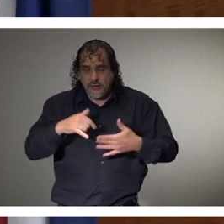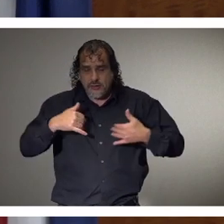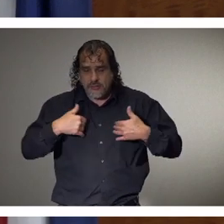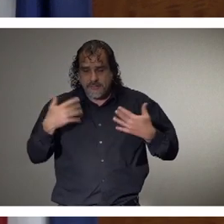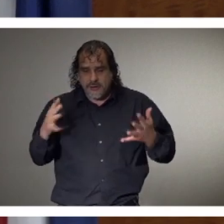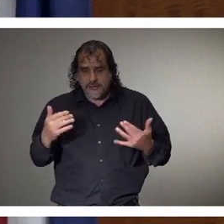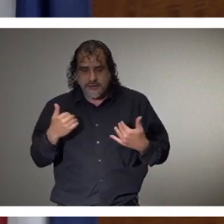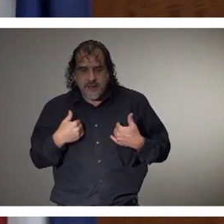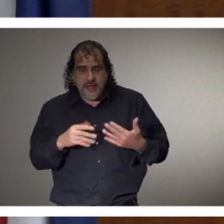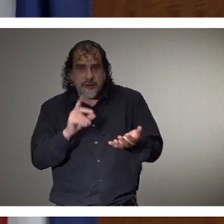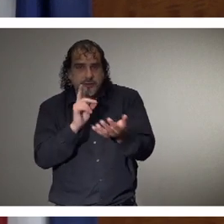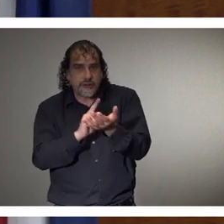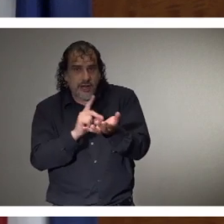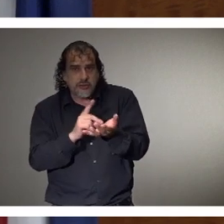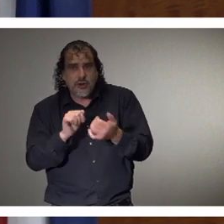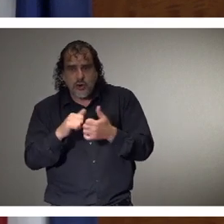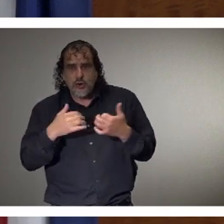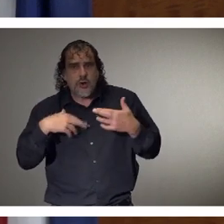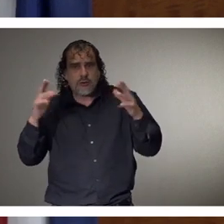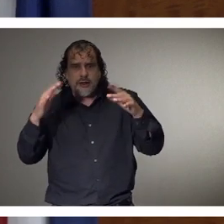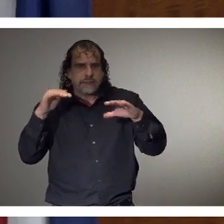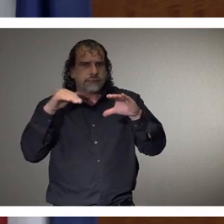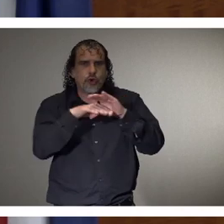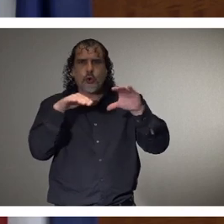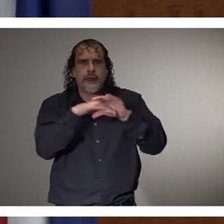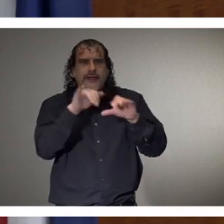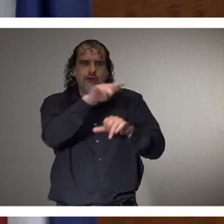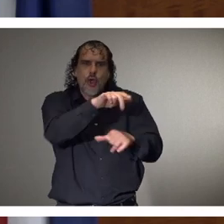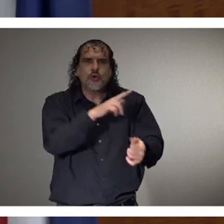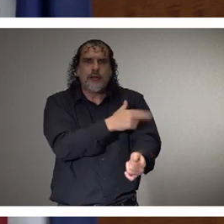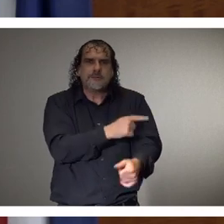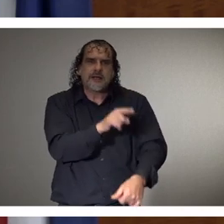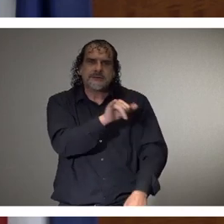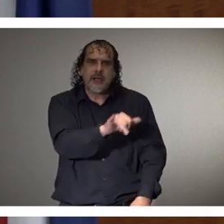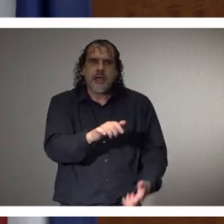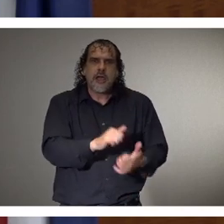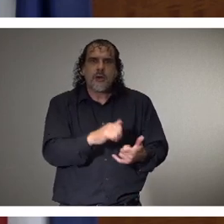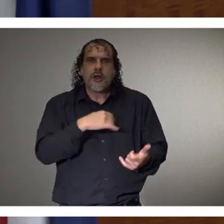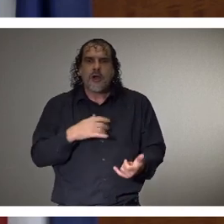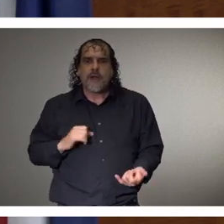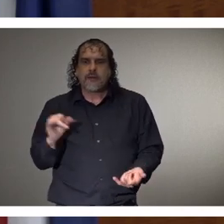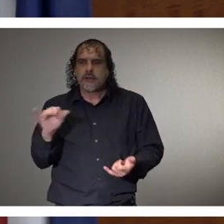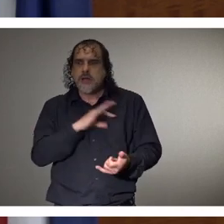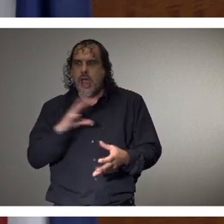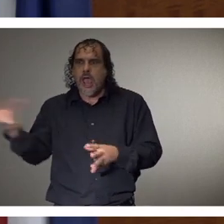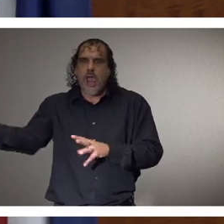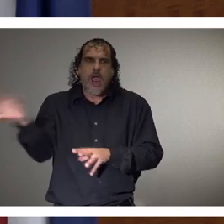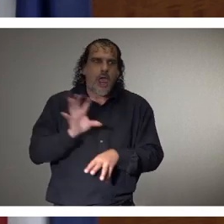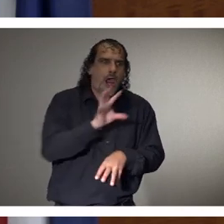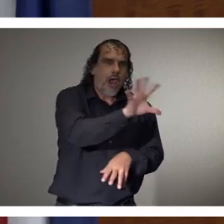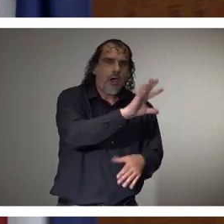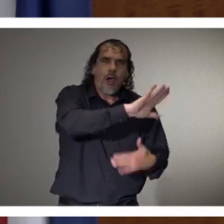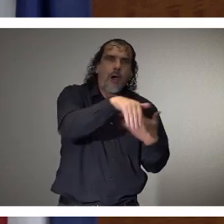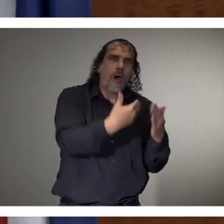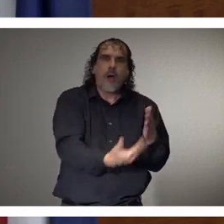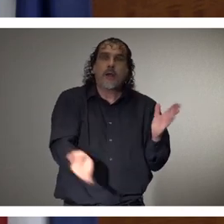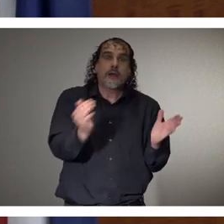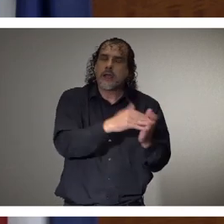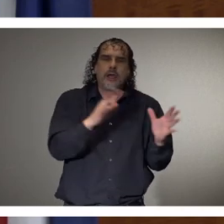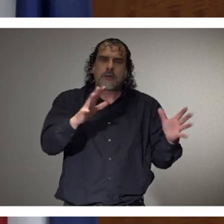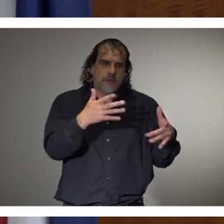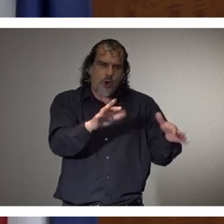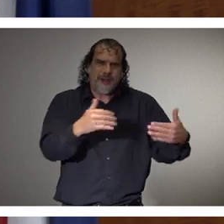workers that are used to going into those hospitals. And so we don't have to staff up a new facility immediately. In addition to that, a lot of the,